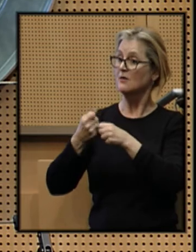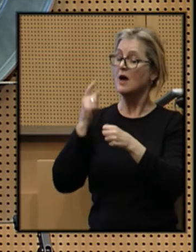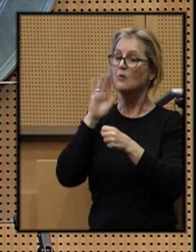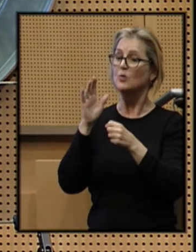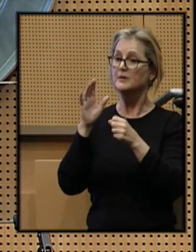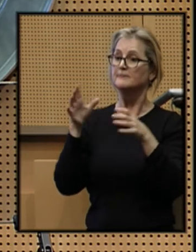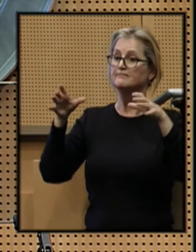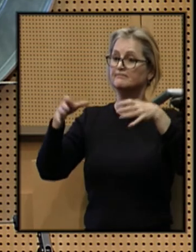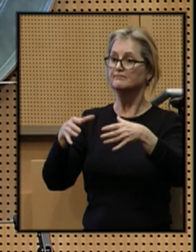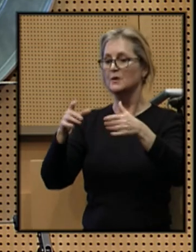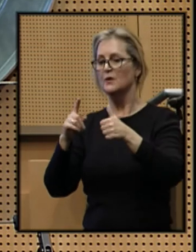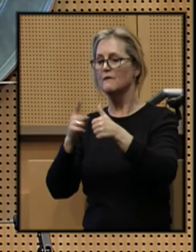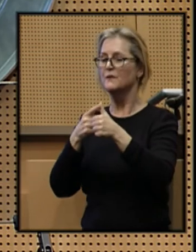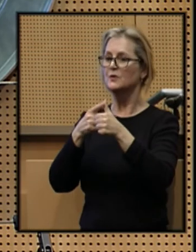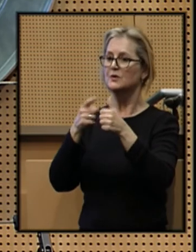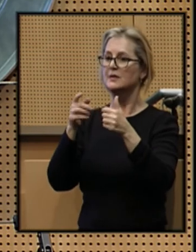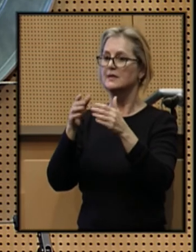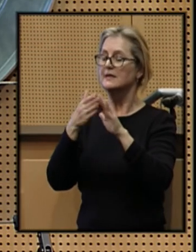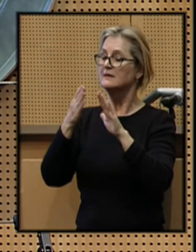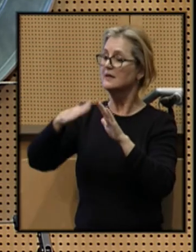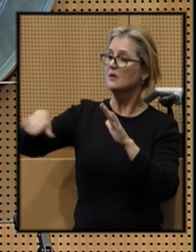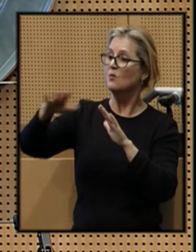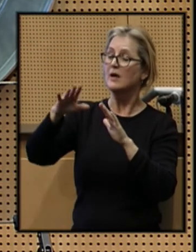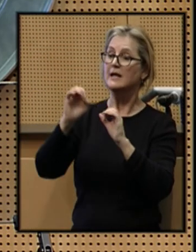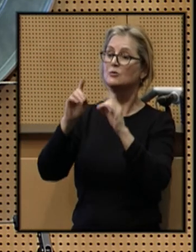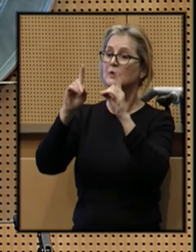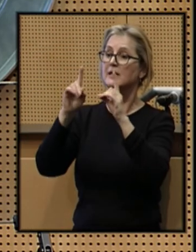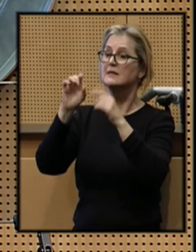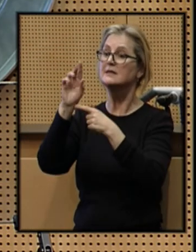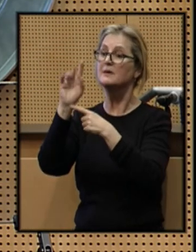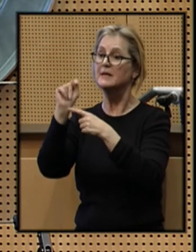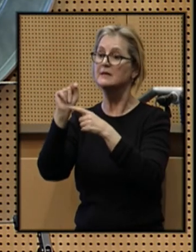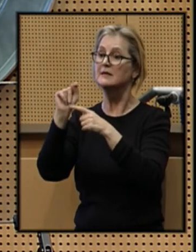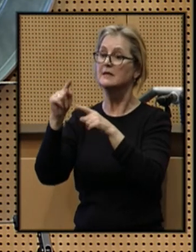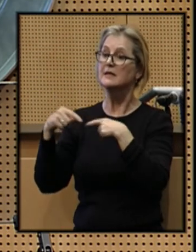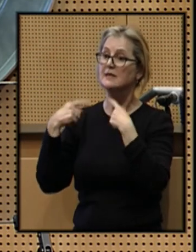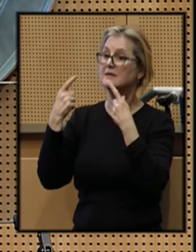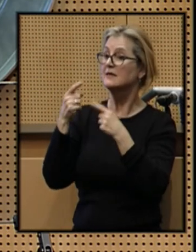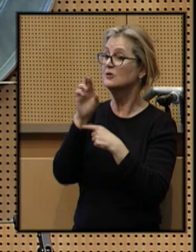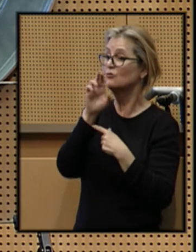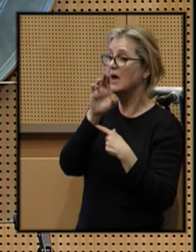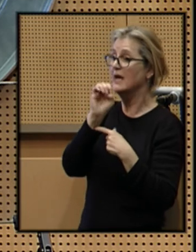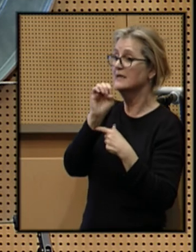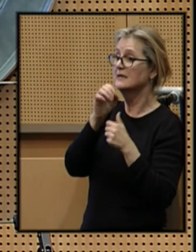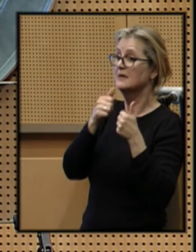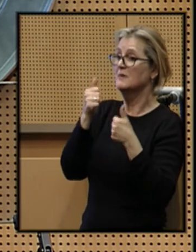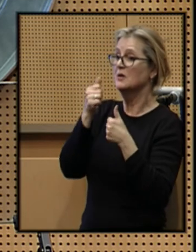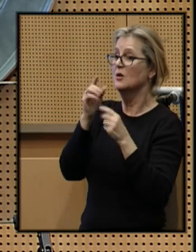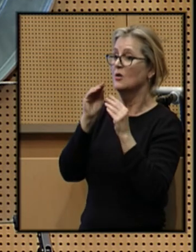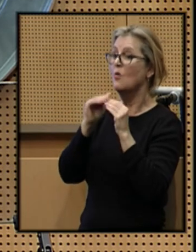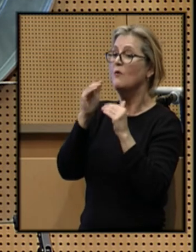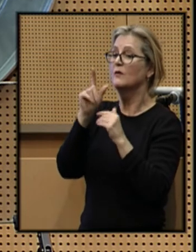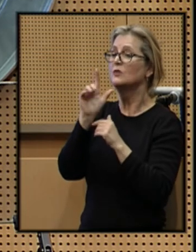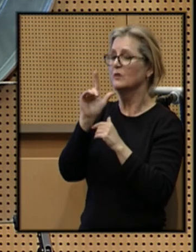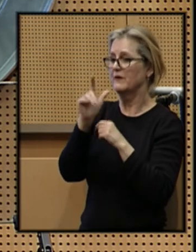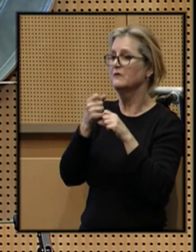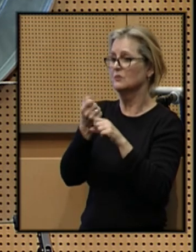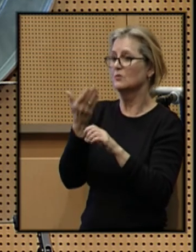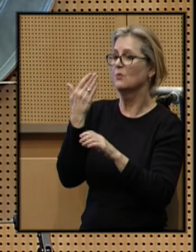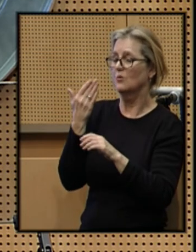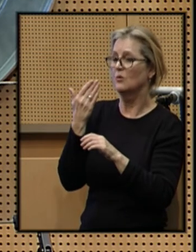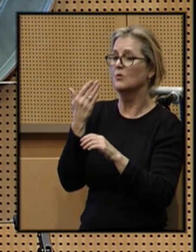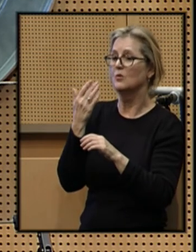convene the first city-wide education summit since the Rice administration more than 25 years ago,